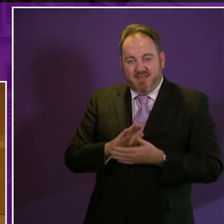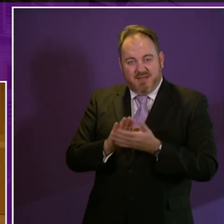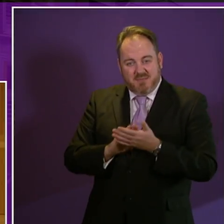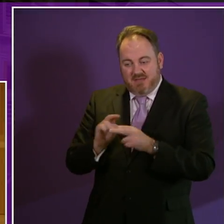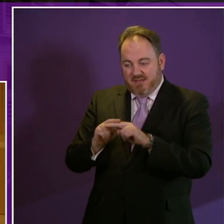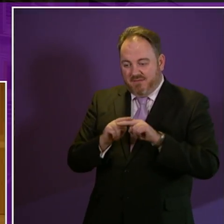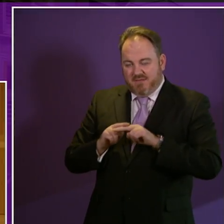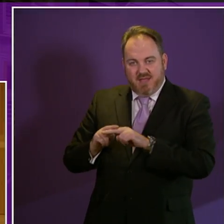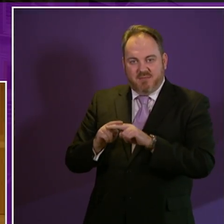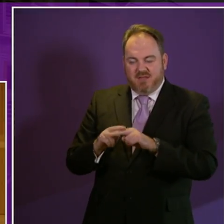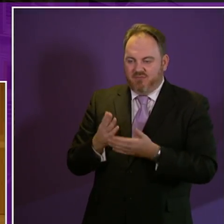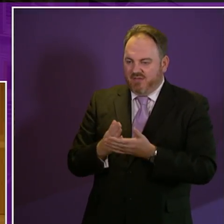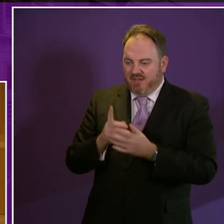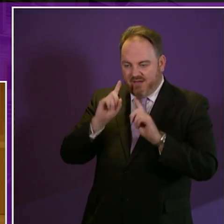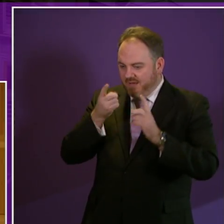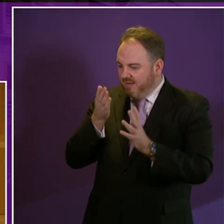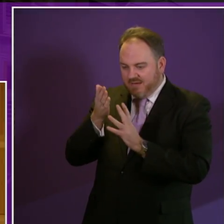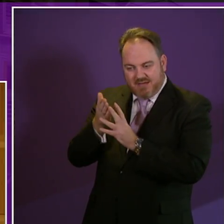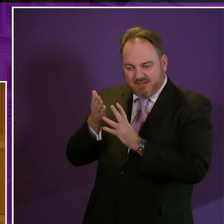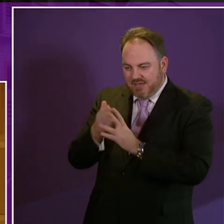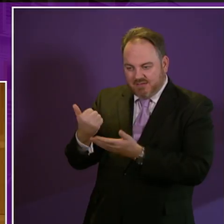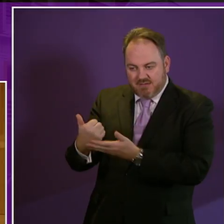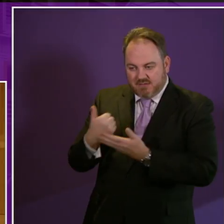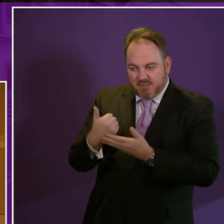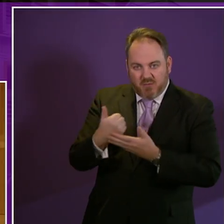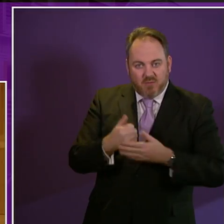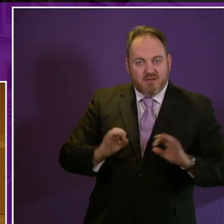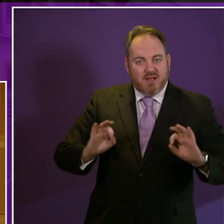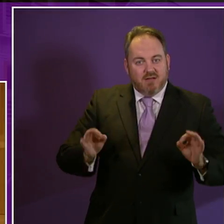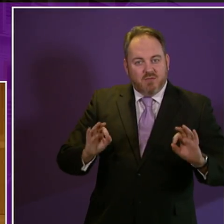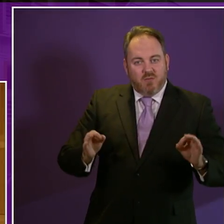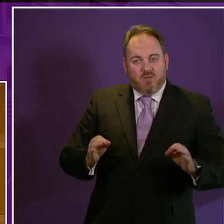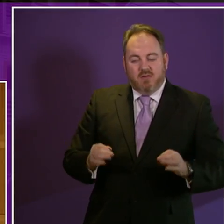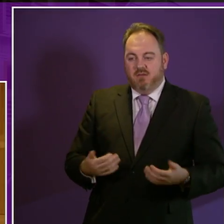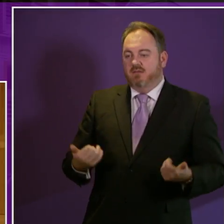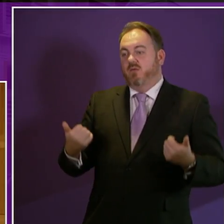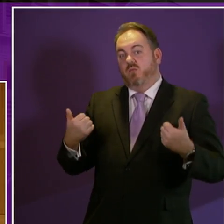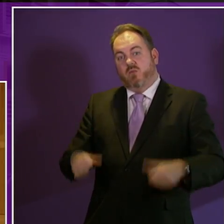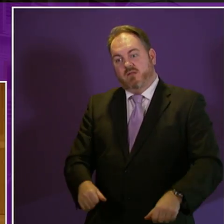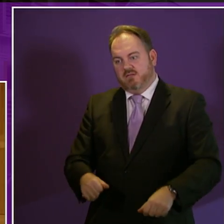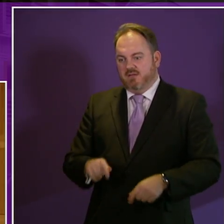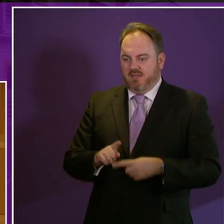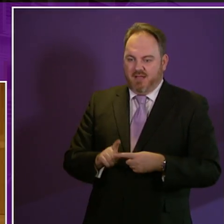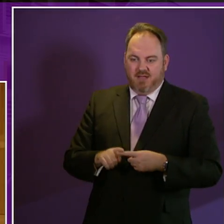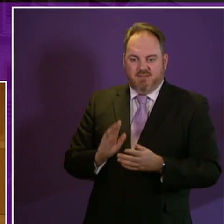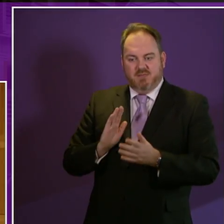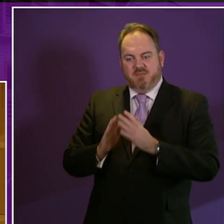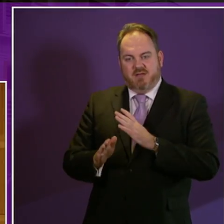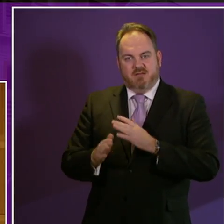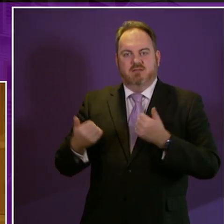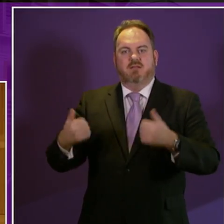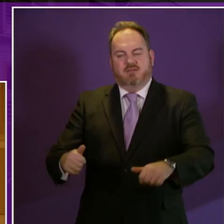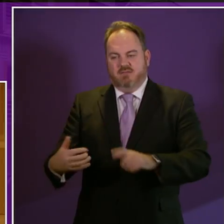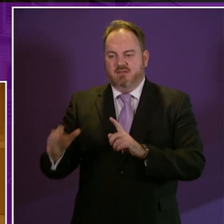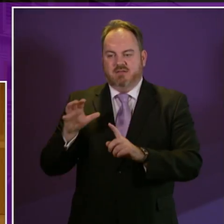children of access to support and even once that's been given you would hope that various sectors of society